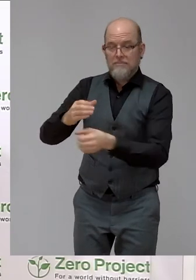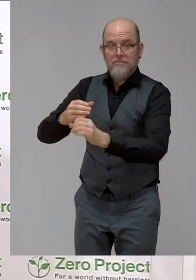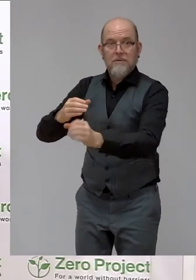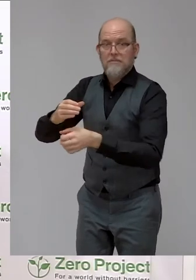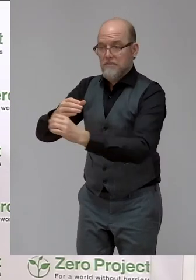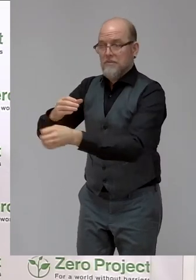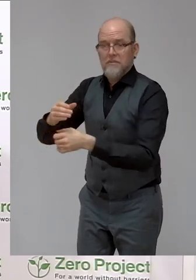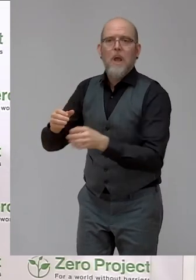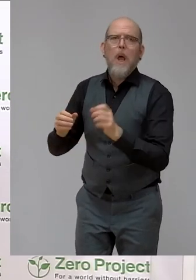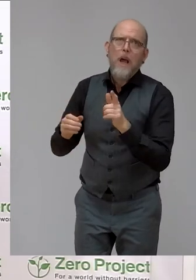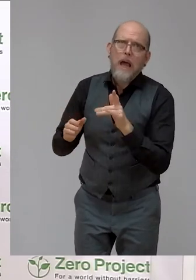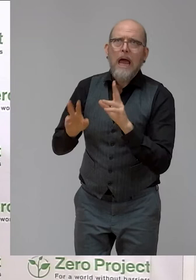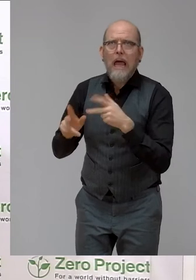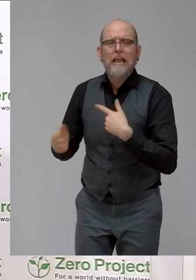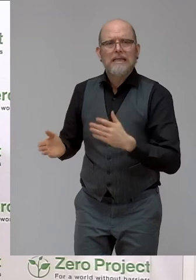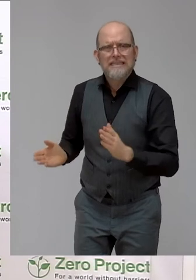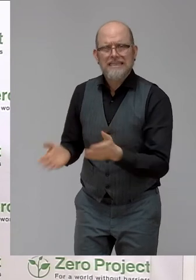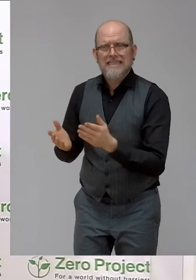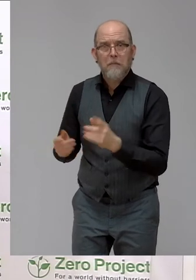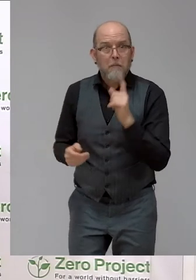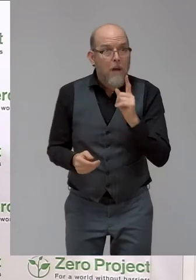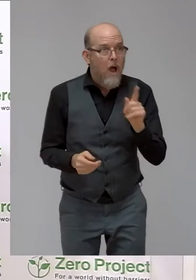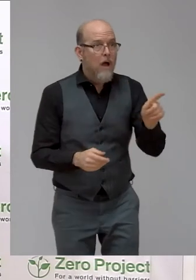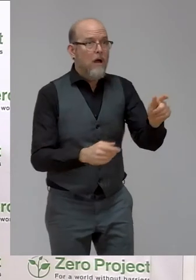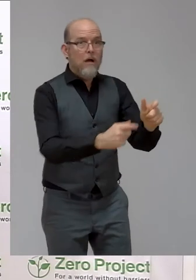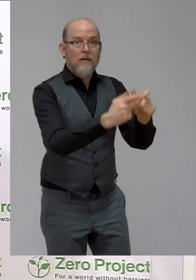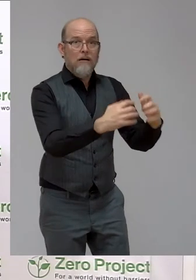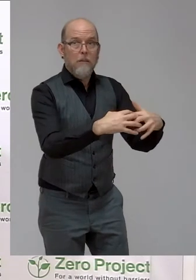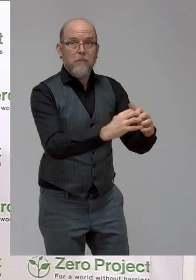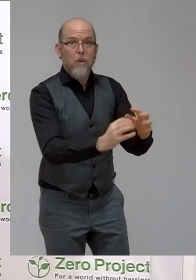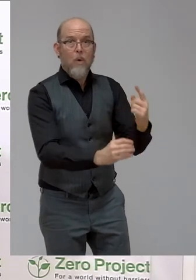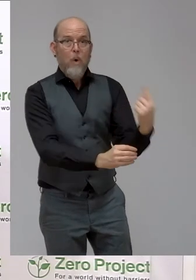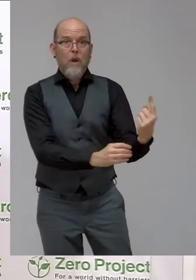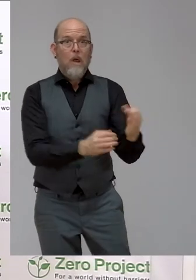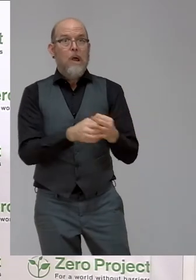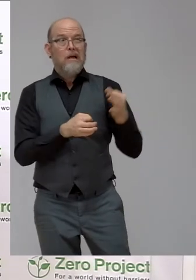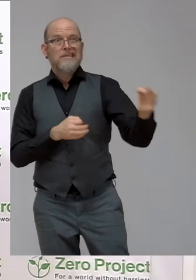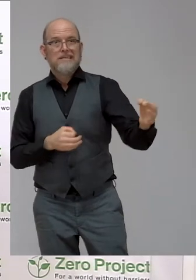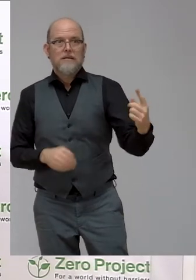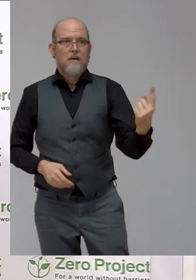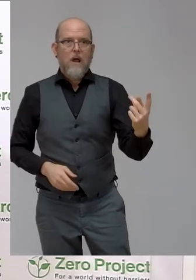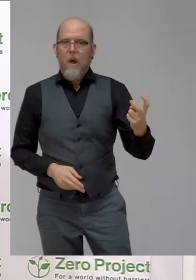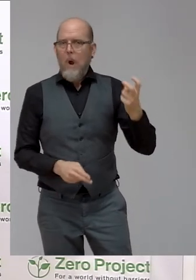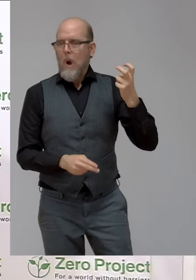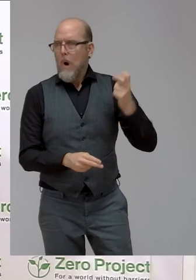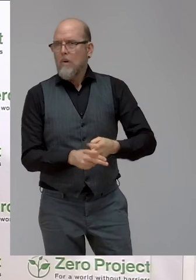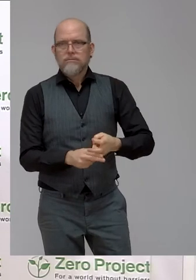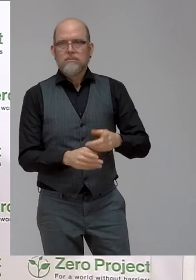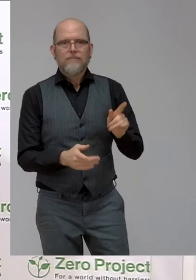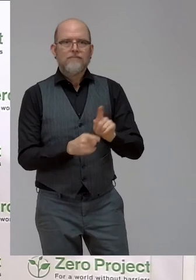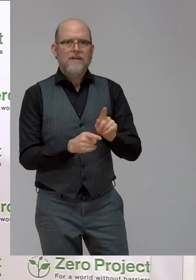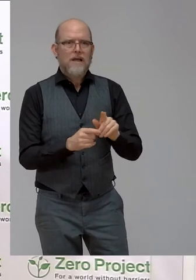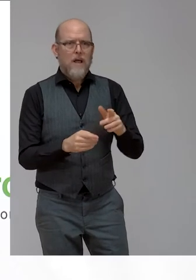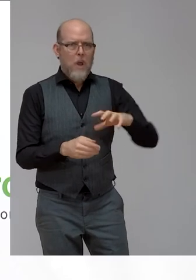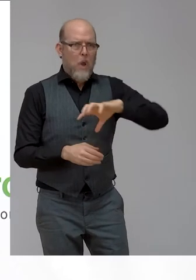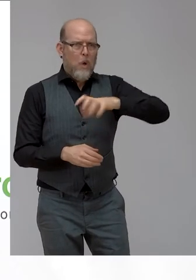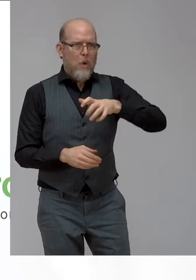same effort? How would you see supporting entrepreneurship, what's needed in low developed countries? Absolutely. So